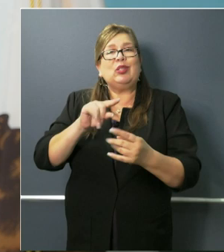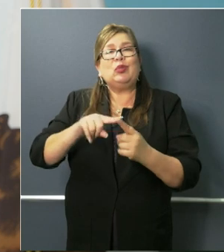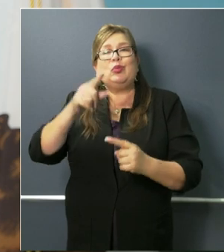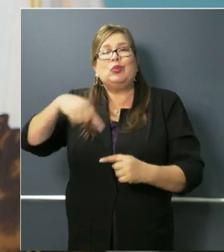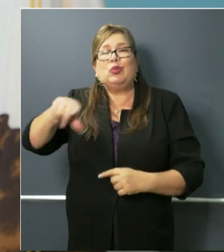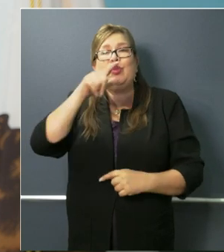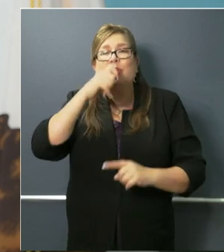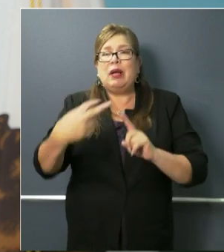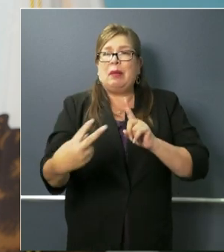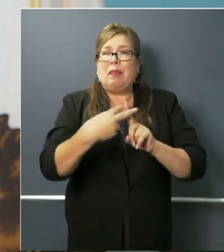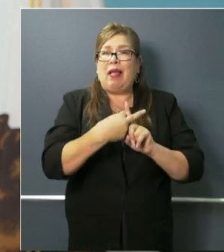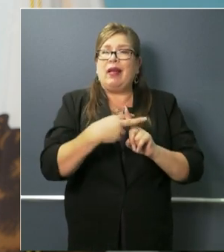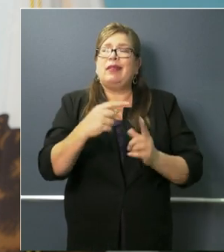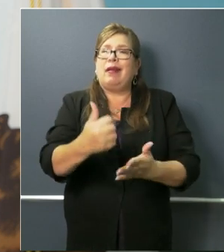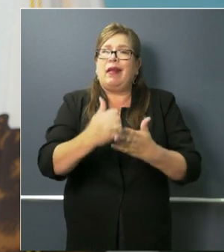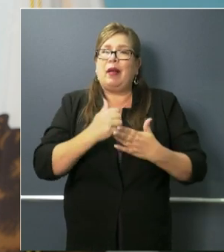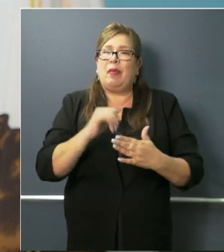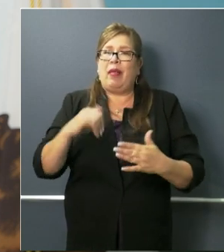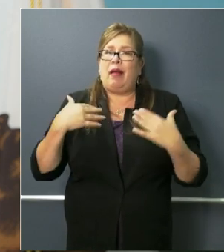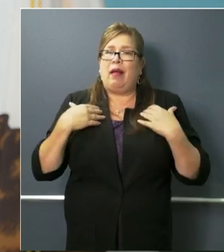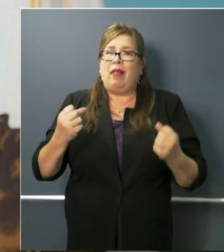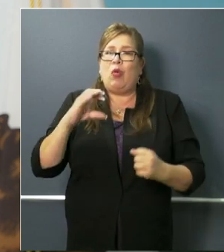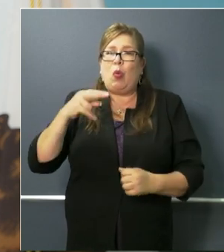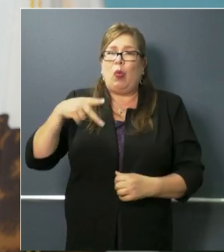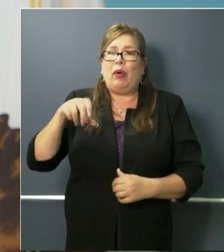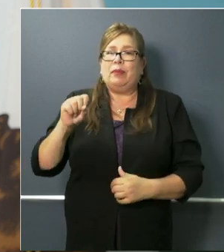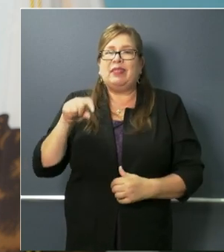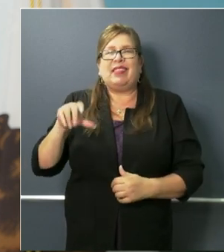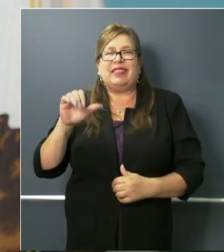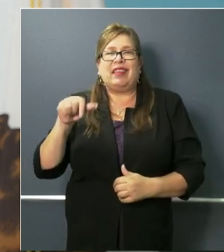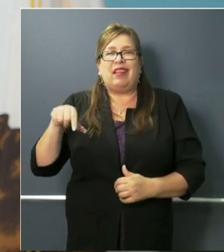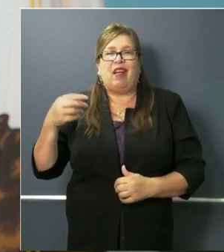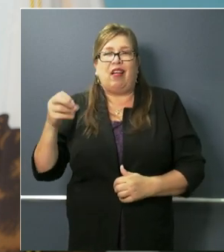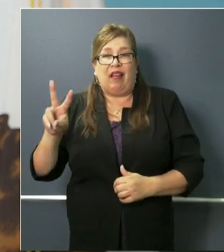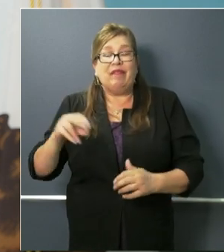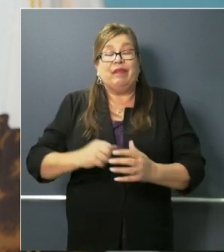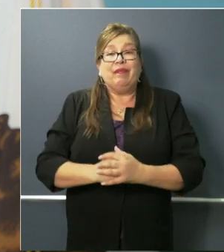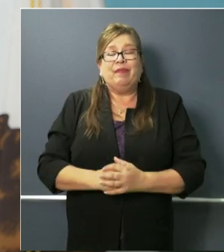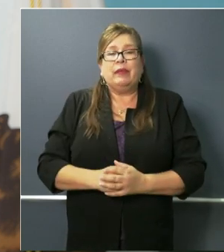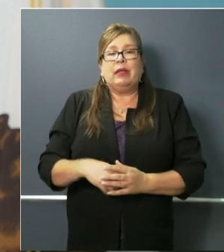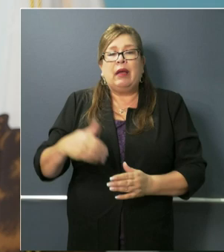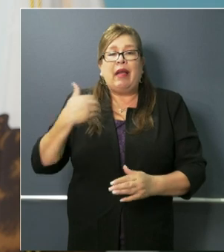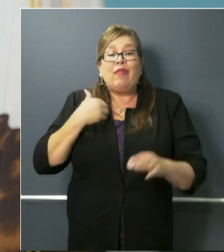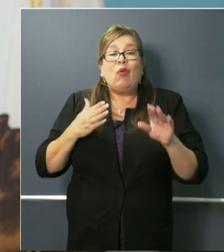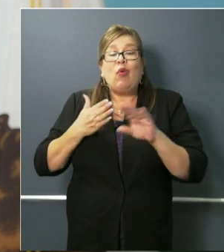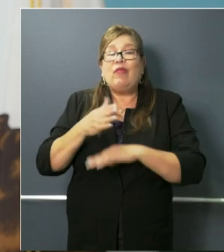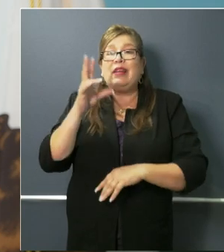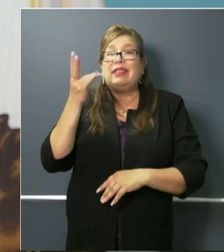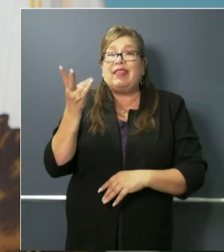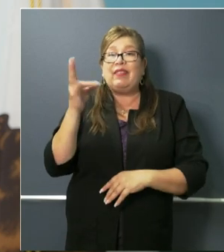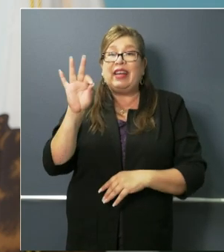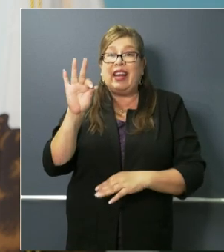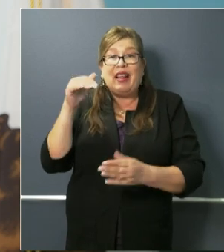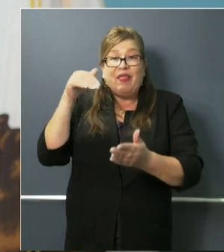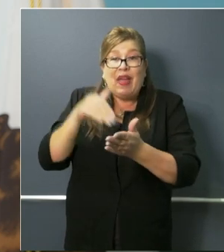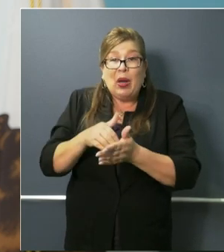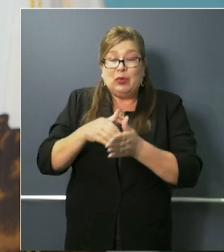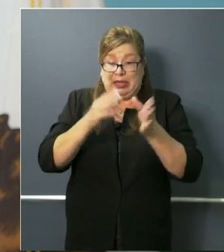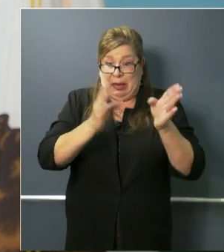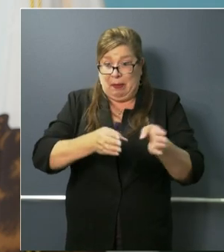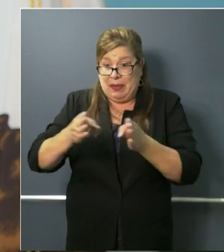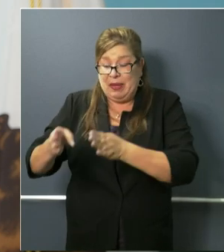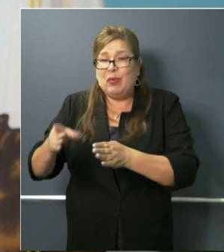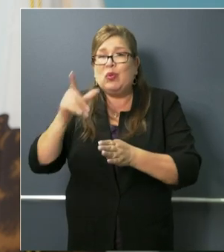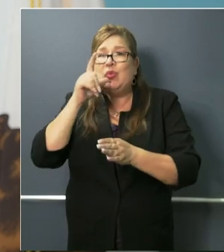.gov website. Over 79,000 individuals now have signed up, provided their licenses to contribute to